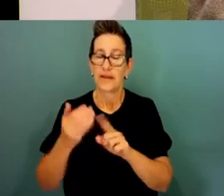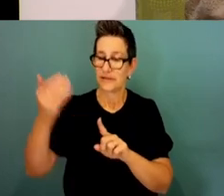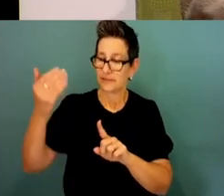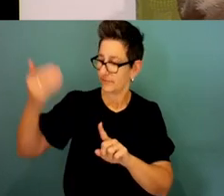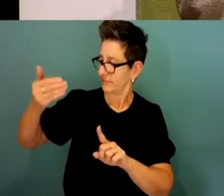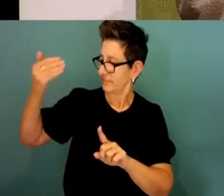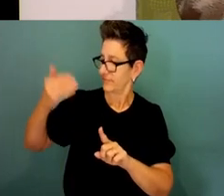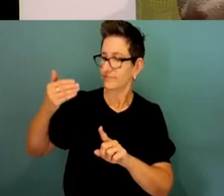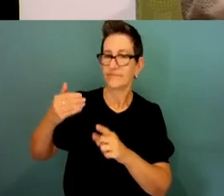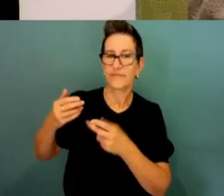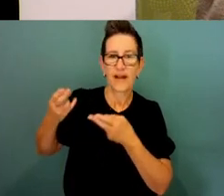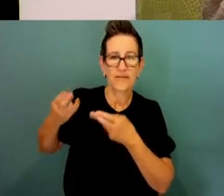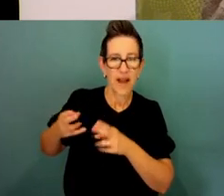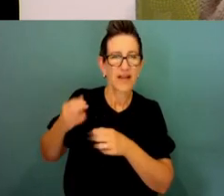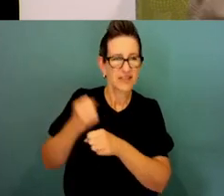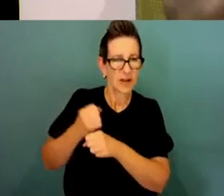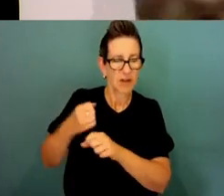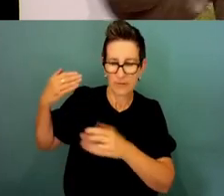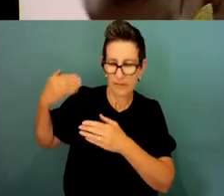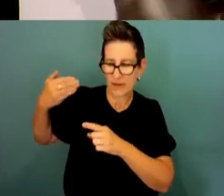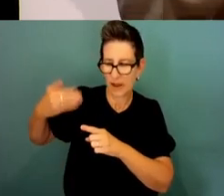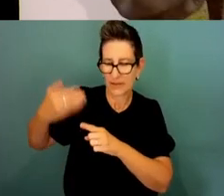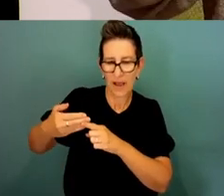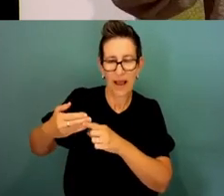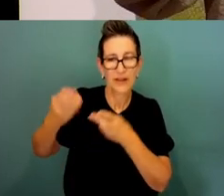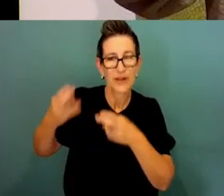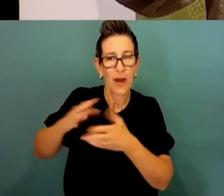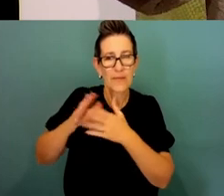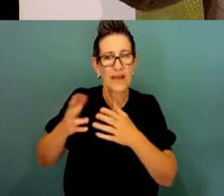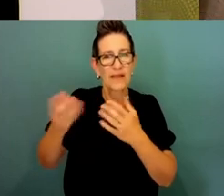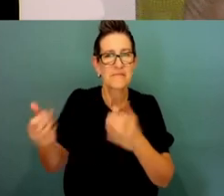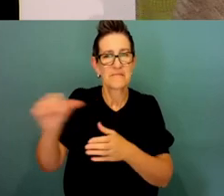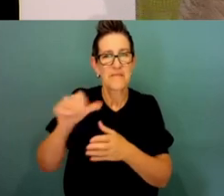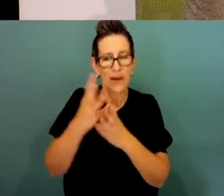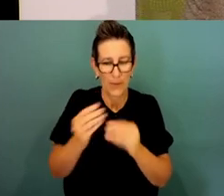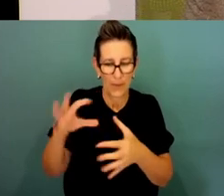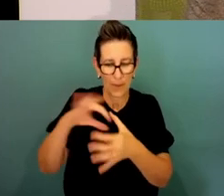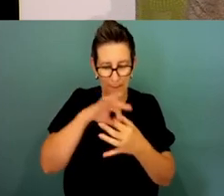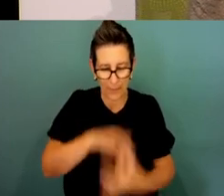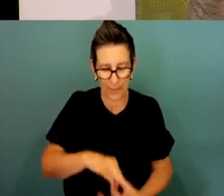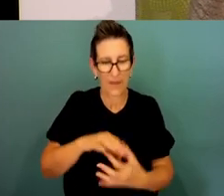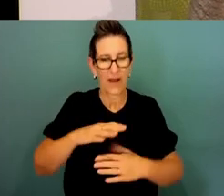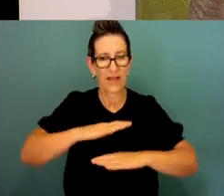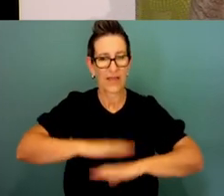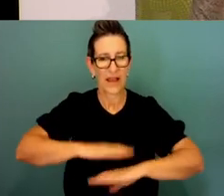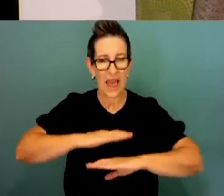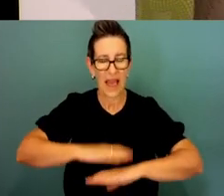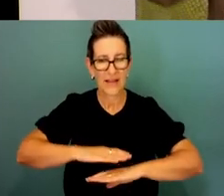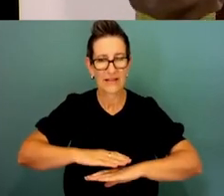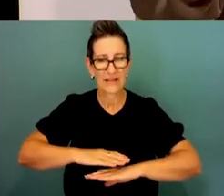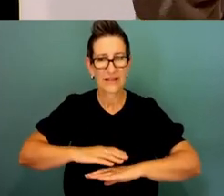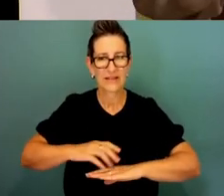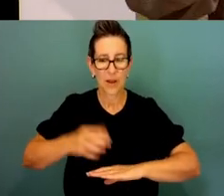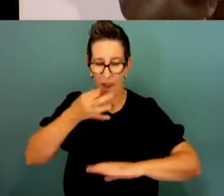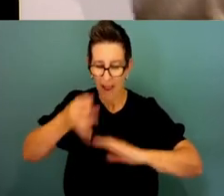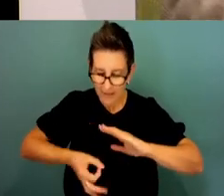after you in a spiritual sense. Because our belief systems tell us that there's bad spirit out on country as well. Now, that's